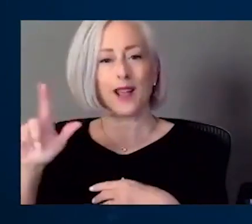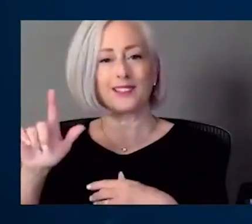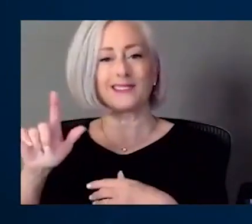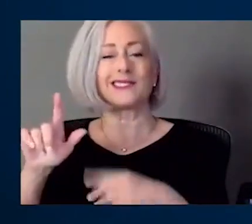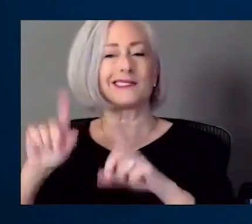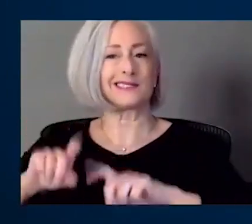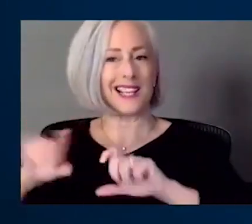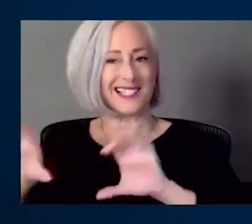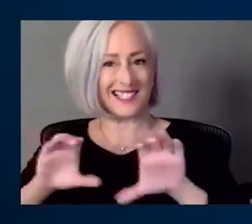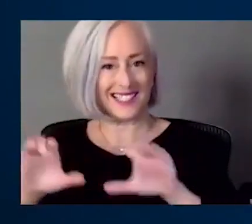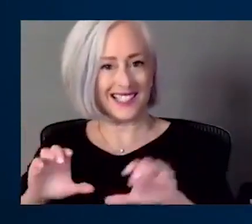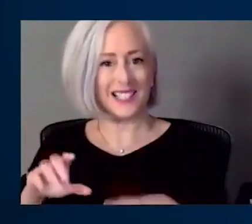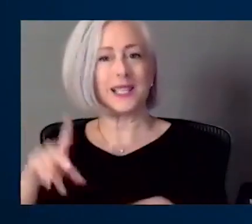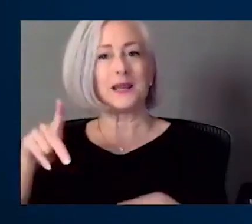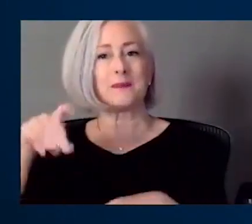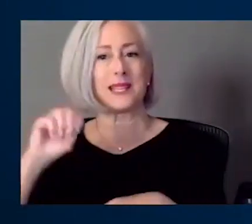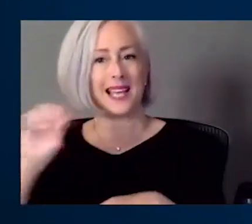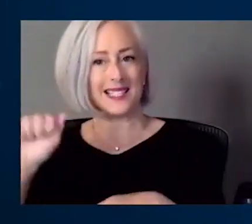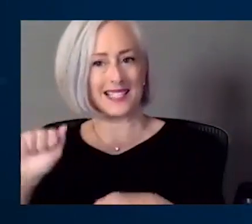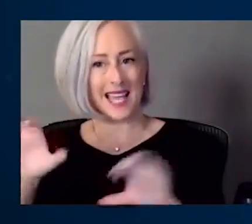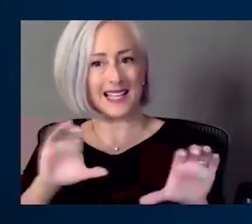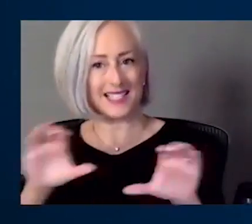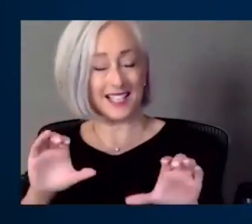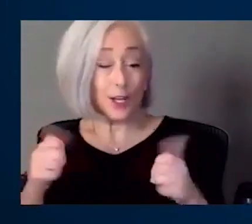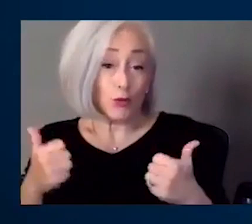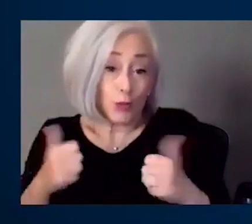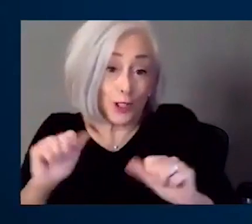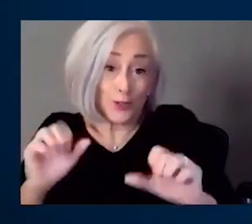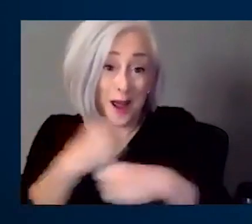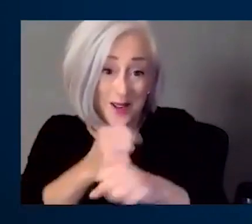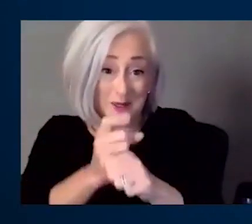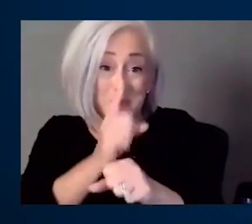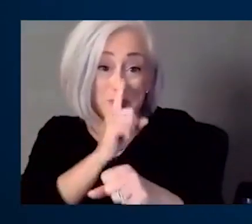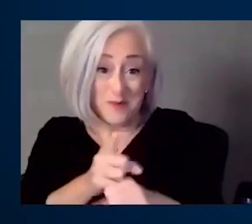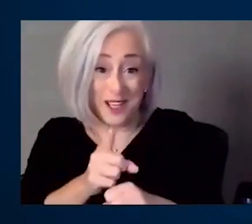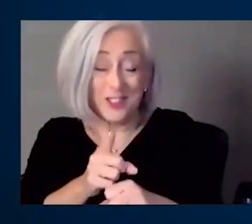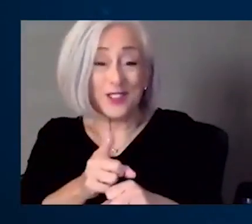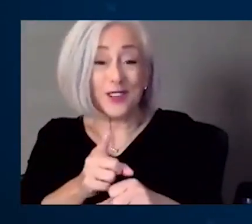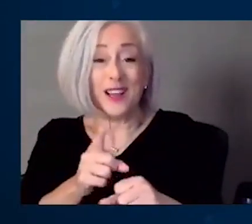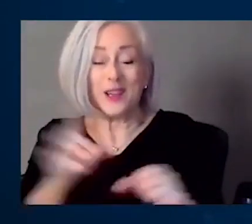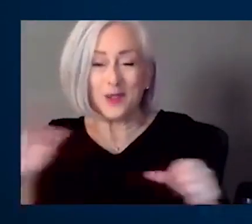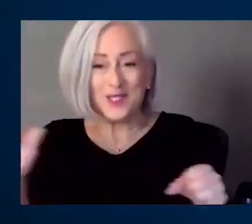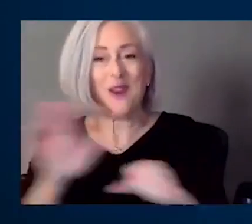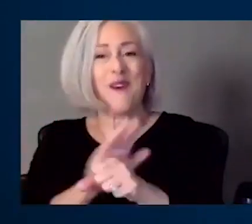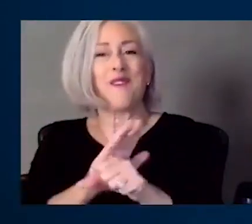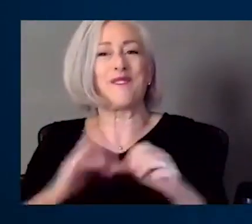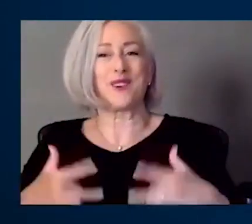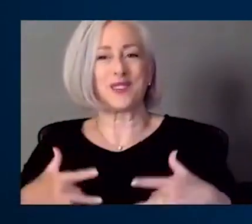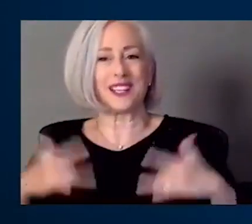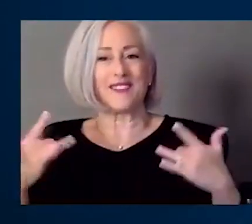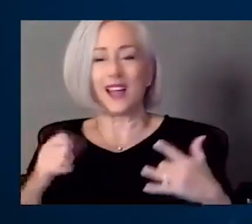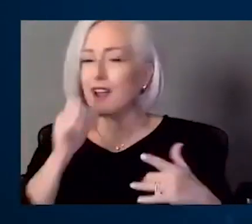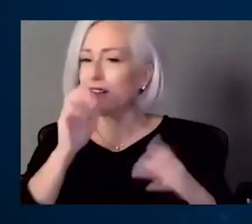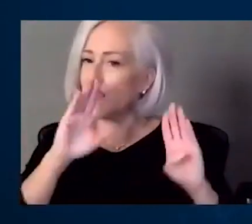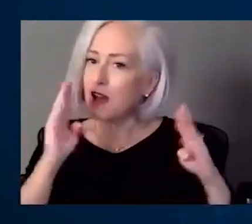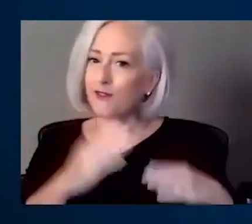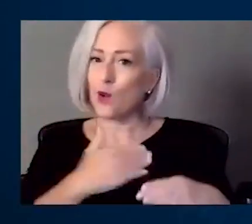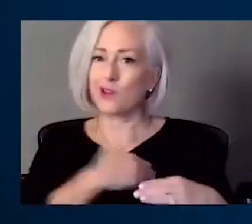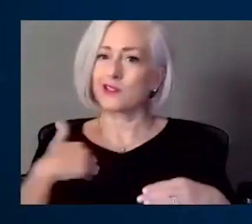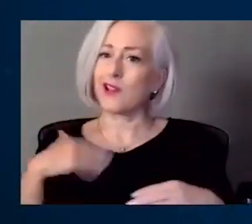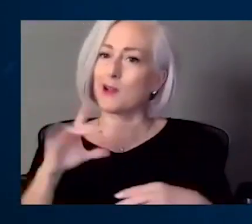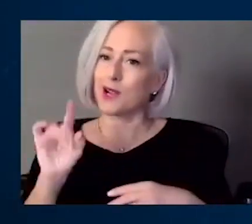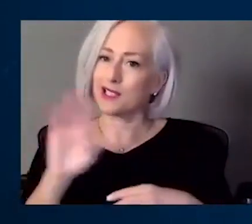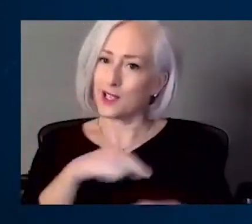done. So we tried to make it a, a, a, uh, uh, full event so that not just breast cancer was being addressed,